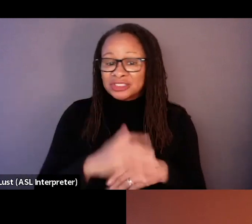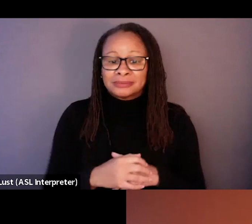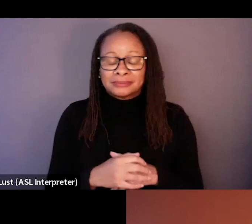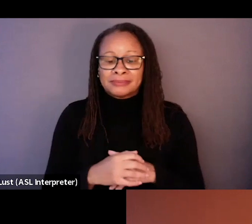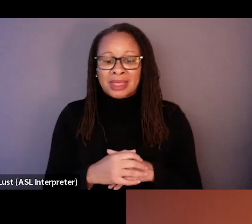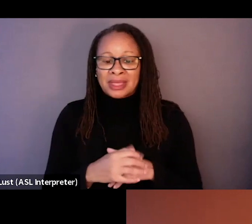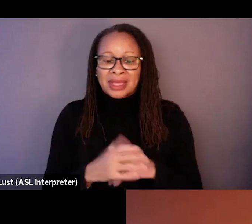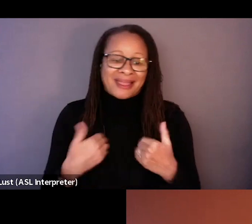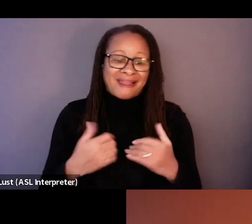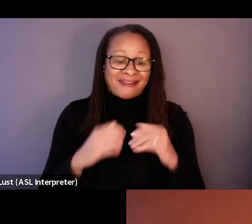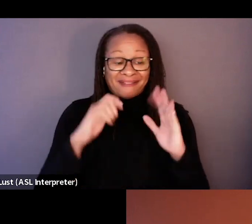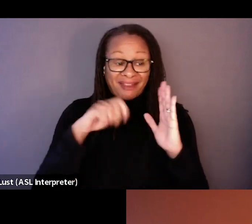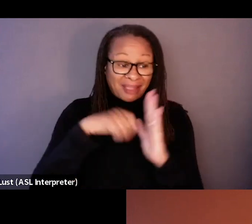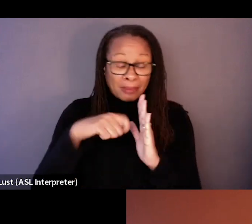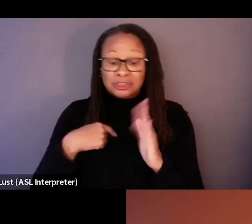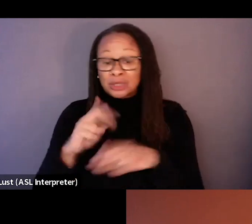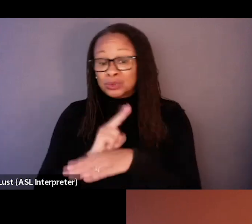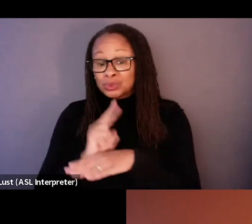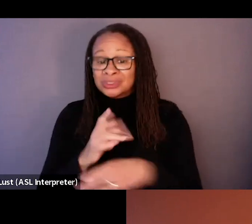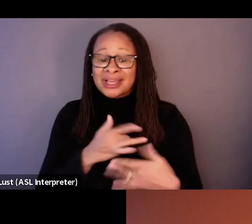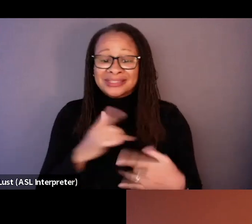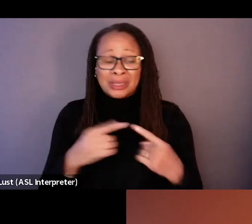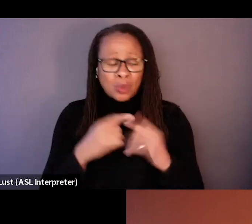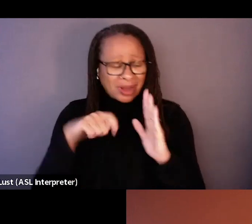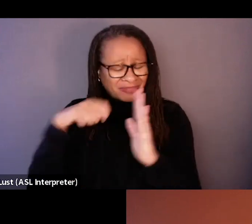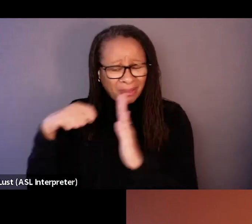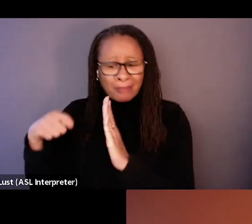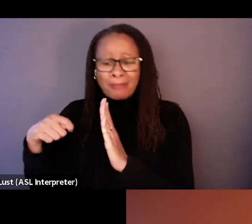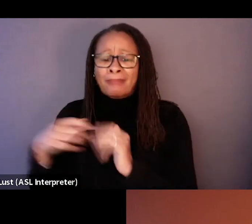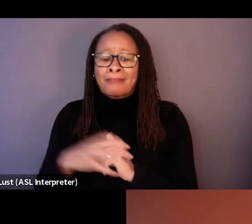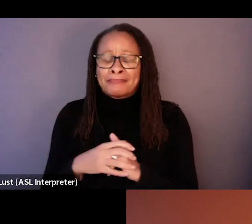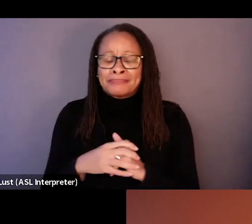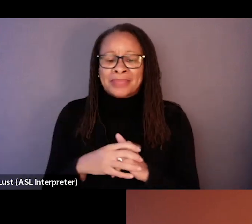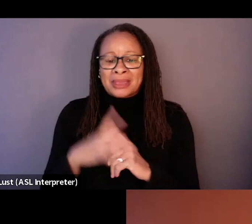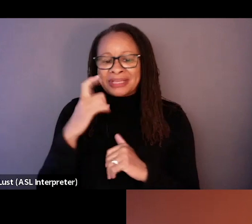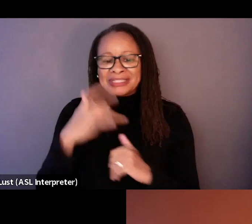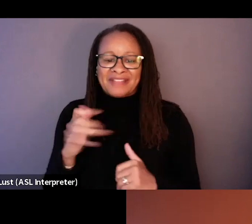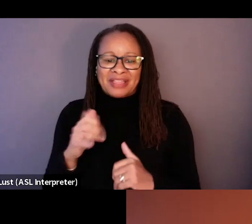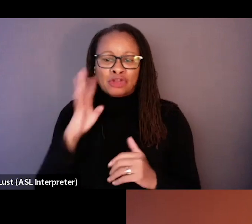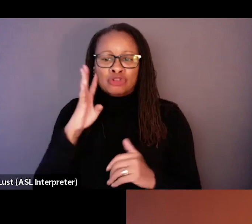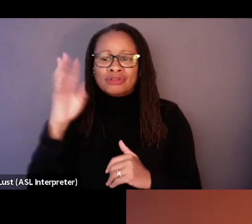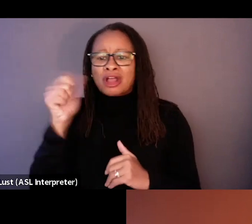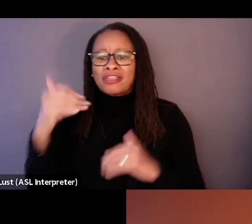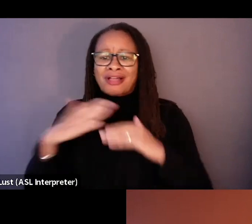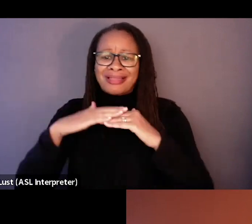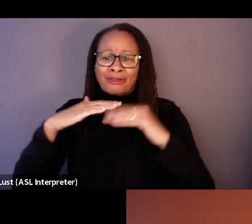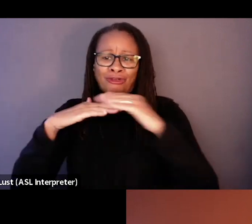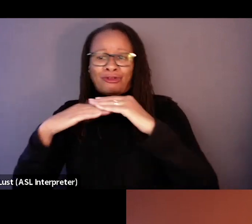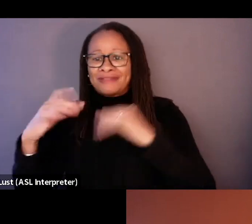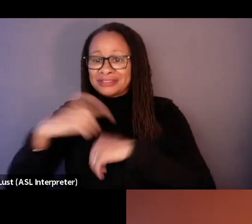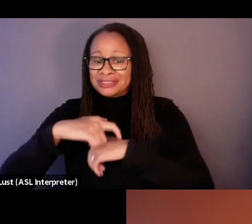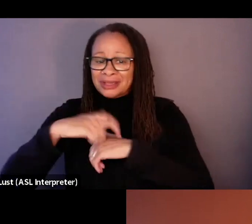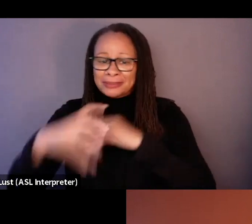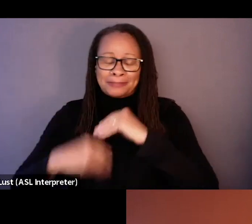I have cameras, which I use. And usually when I'm shooting, I, I shoot because I feel I create another layer of time. It's